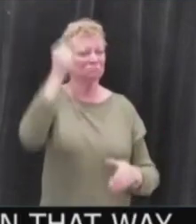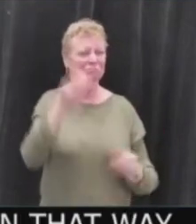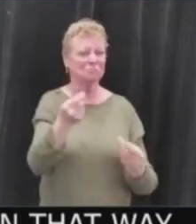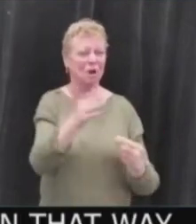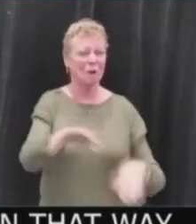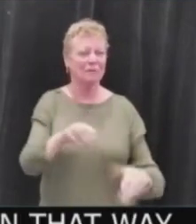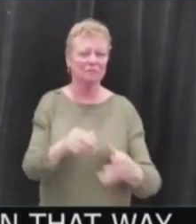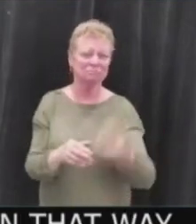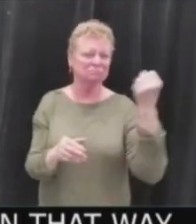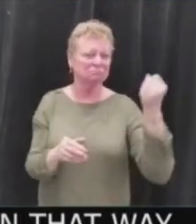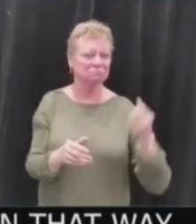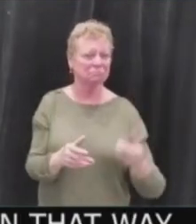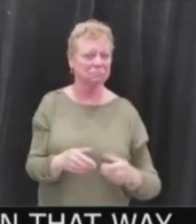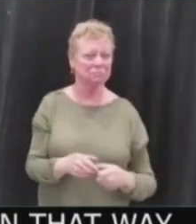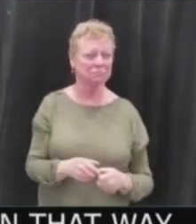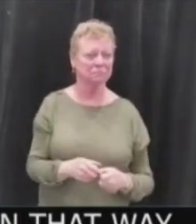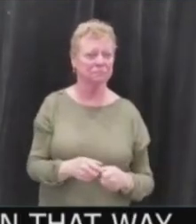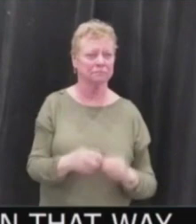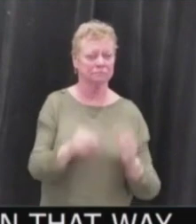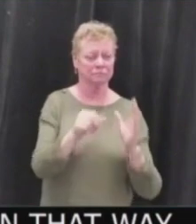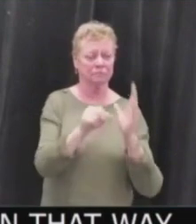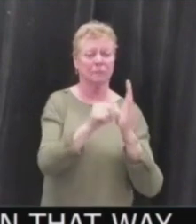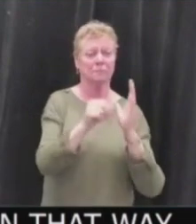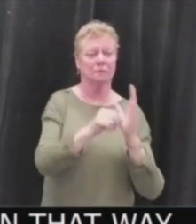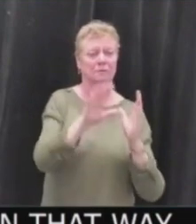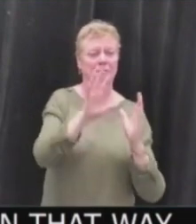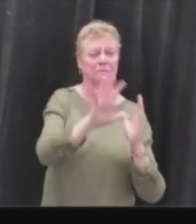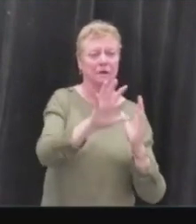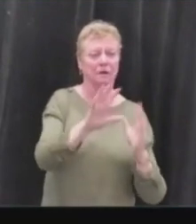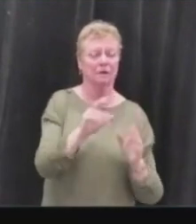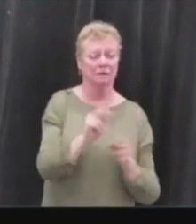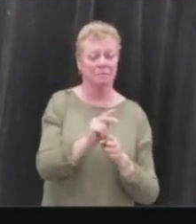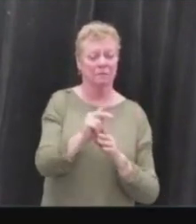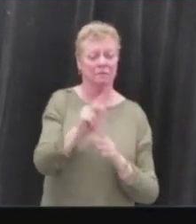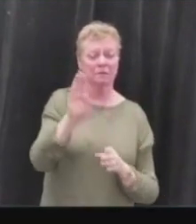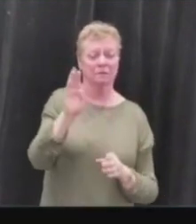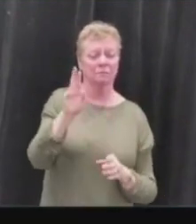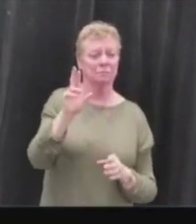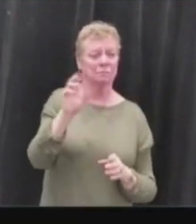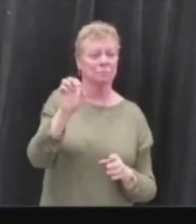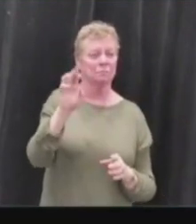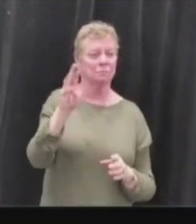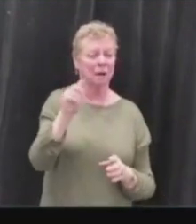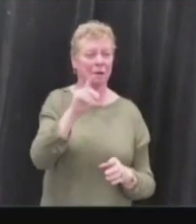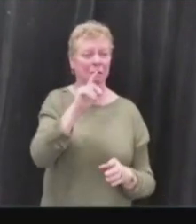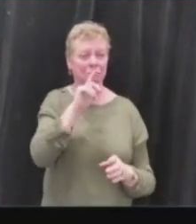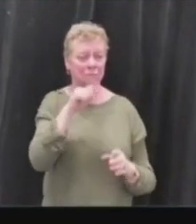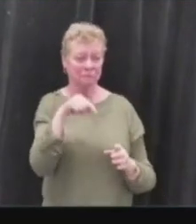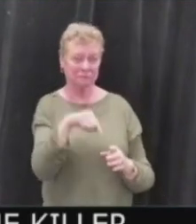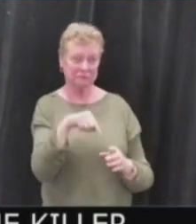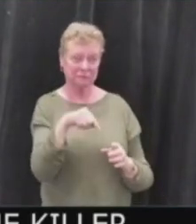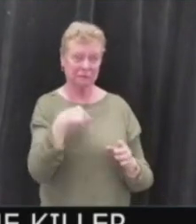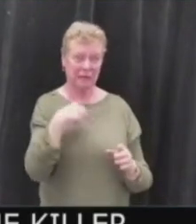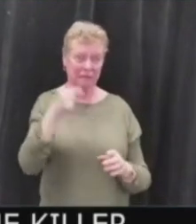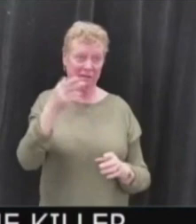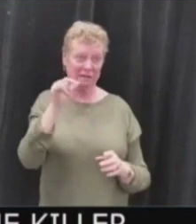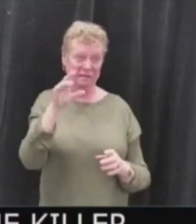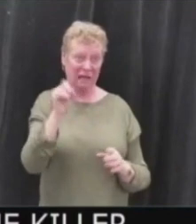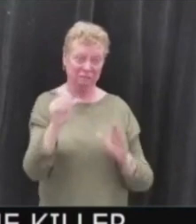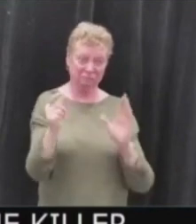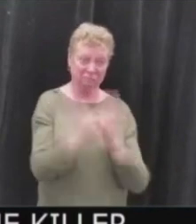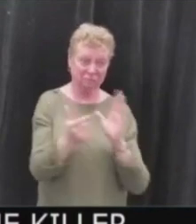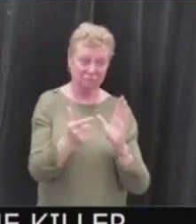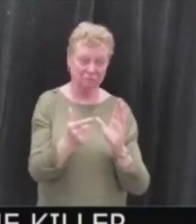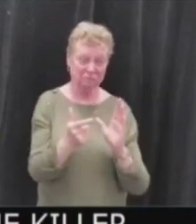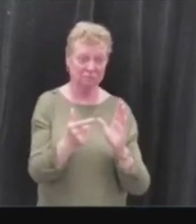Page five. Notably, Professor Brown didn't mention that the killer possessed his firearms illegally. Toward the